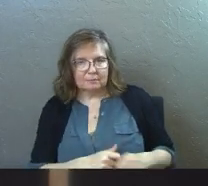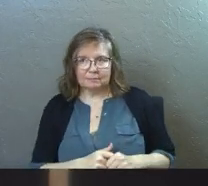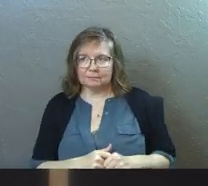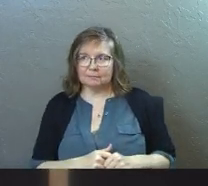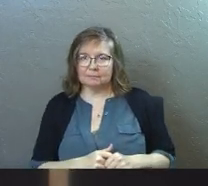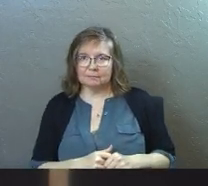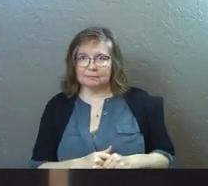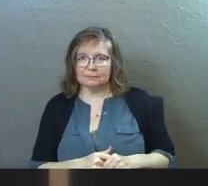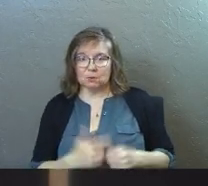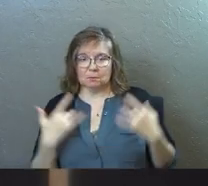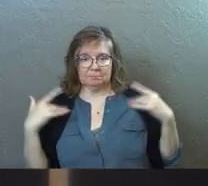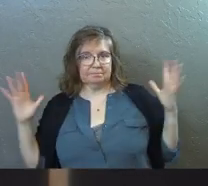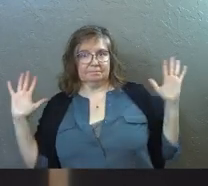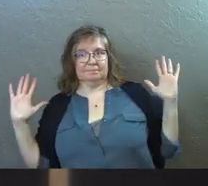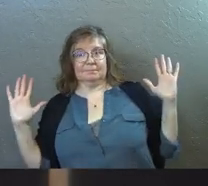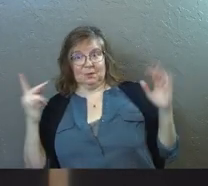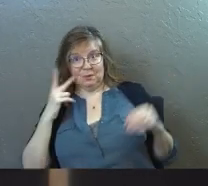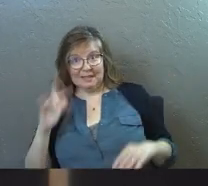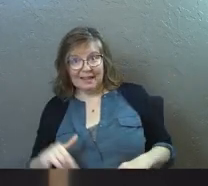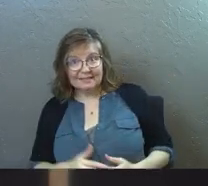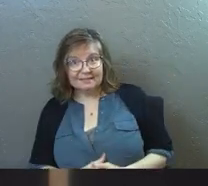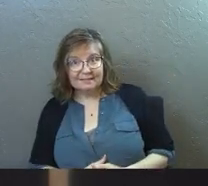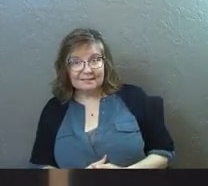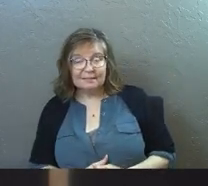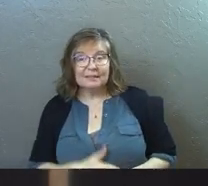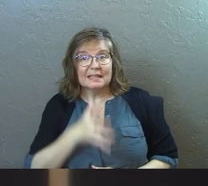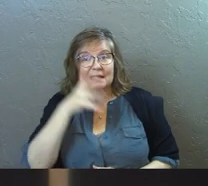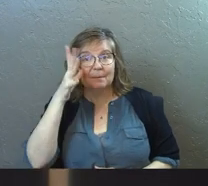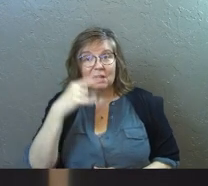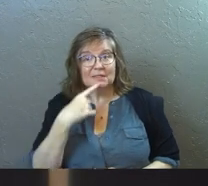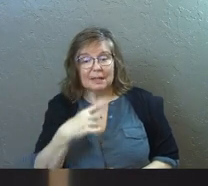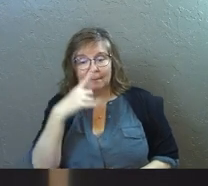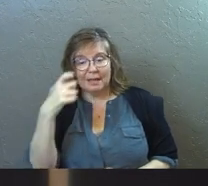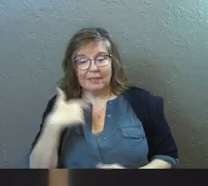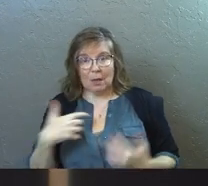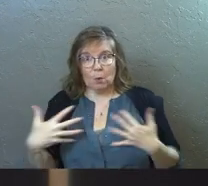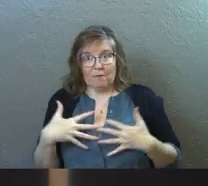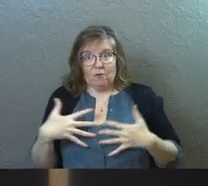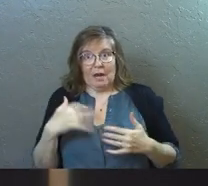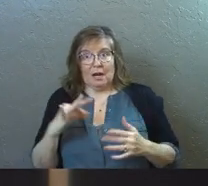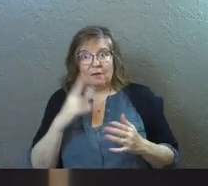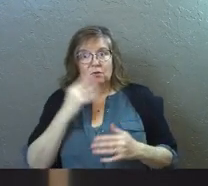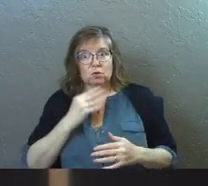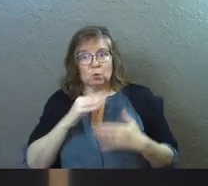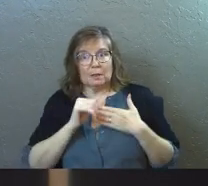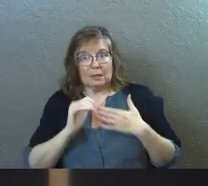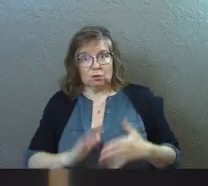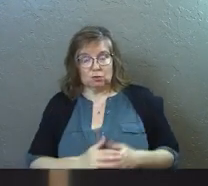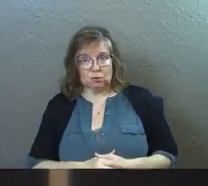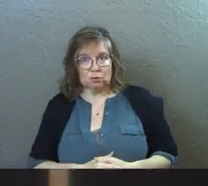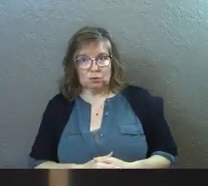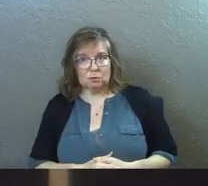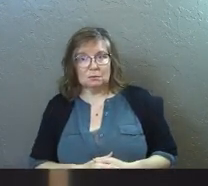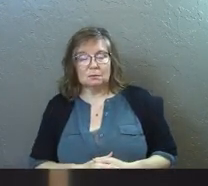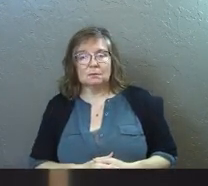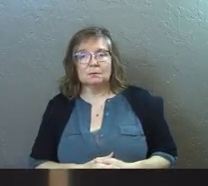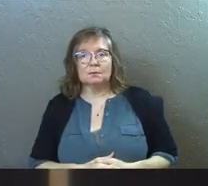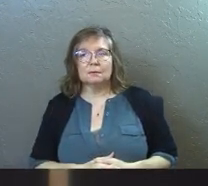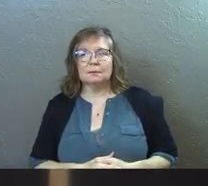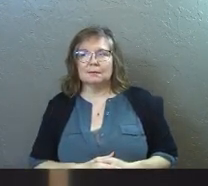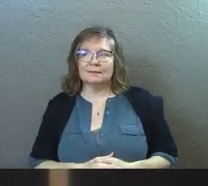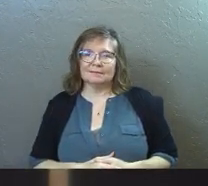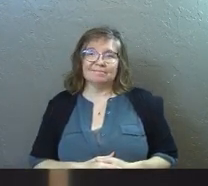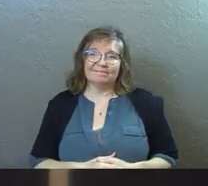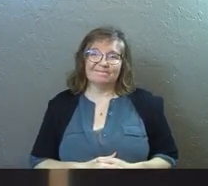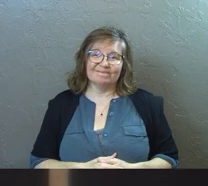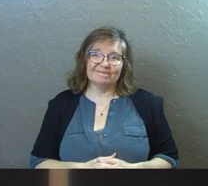passed the buck. See it? His parents said this because they were afraid of the Jewish leaders. It's